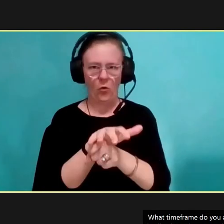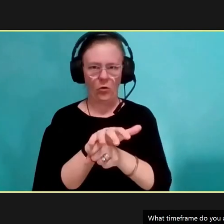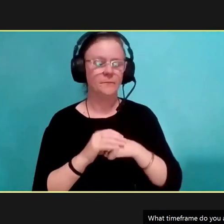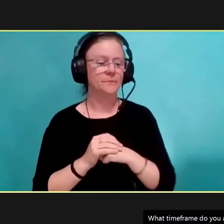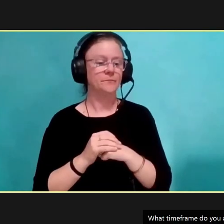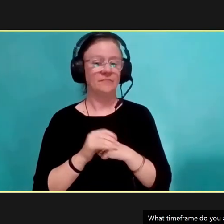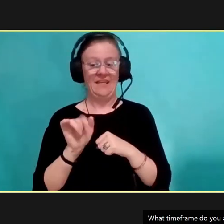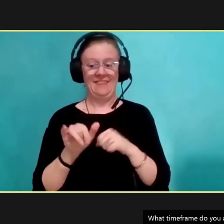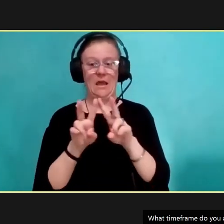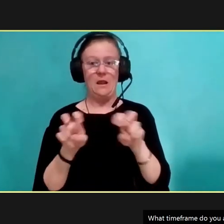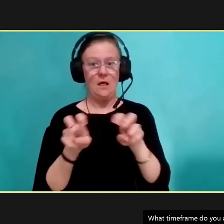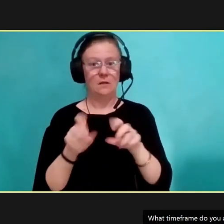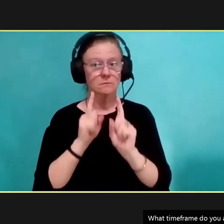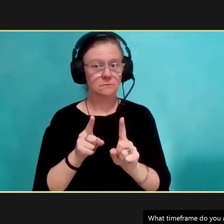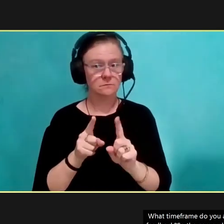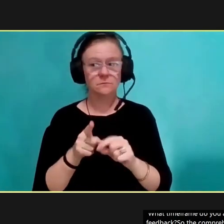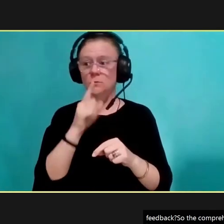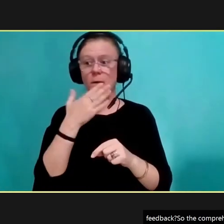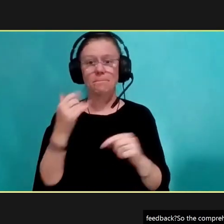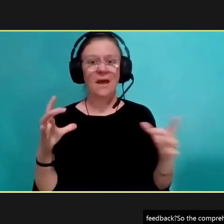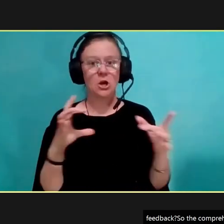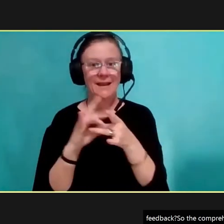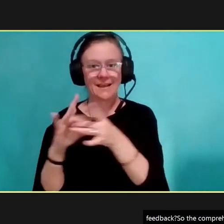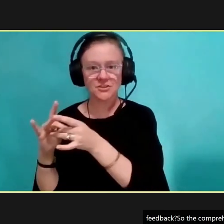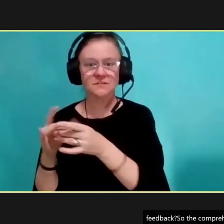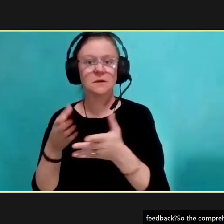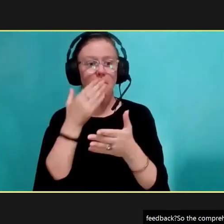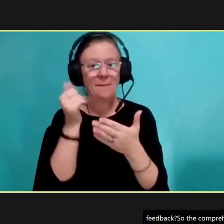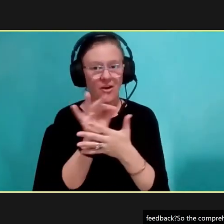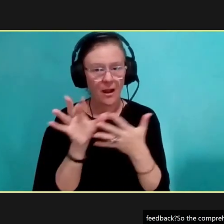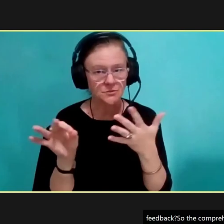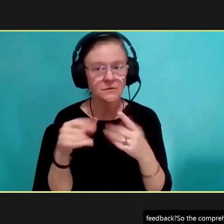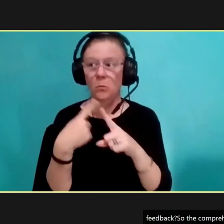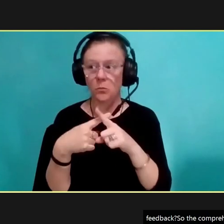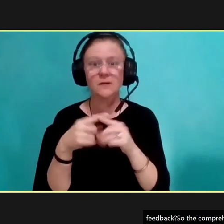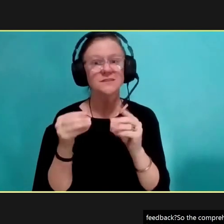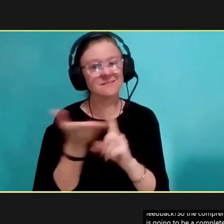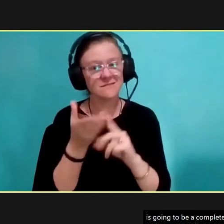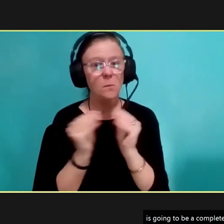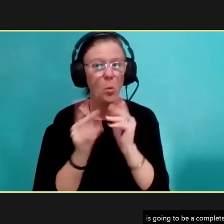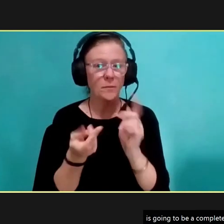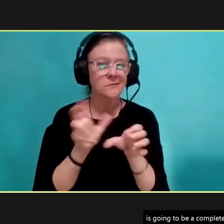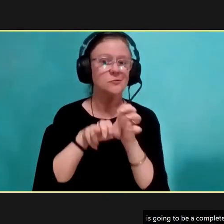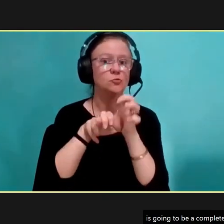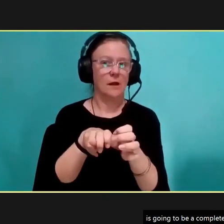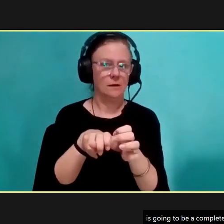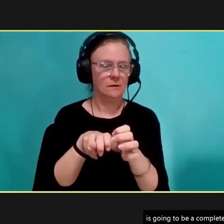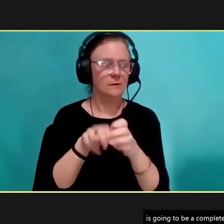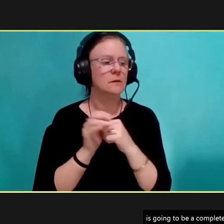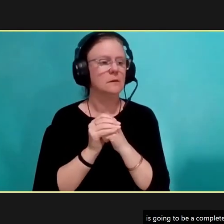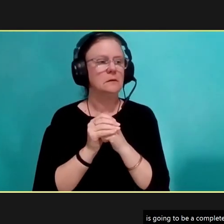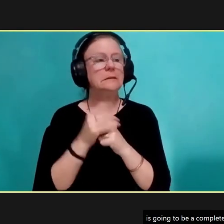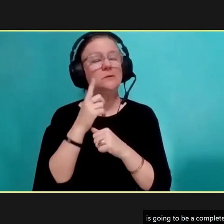in this analysis are to provide better connections and options as well as grow ridership. So, it will take approximately